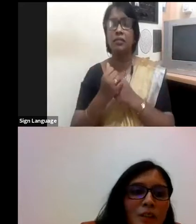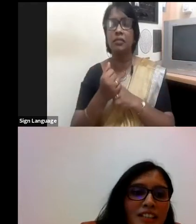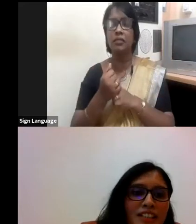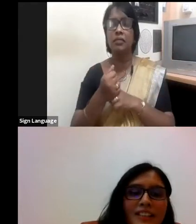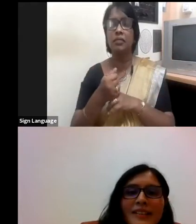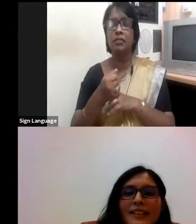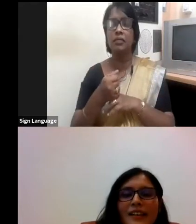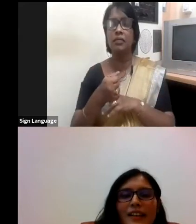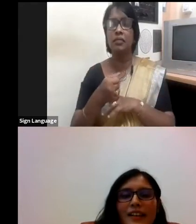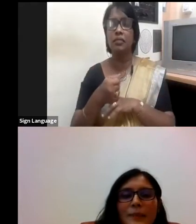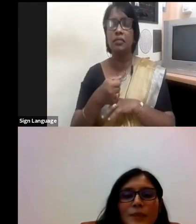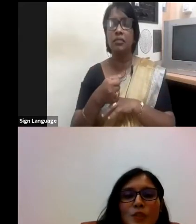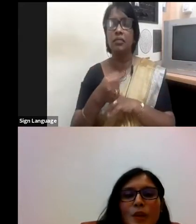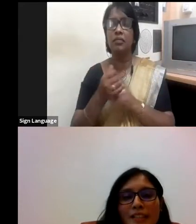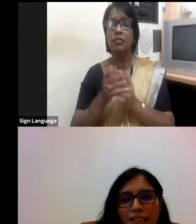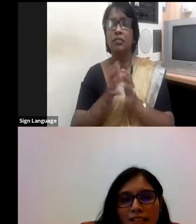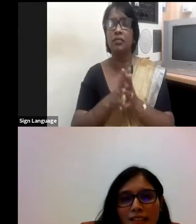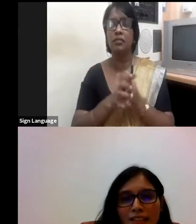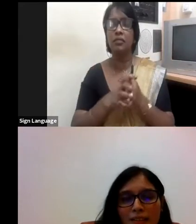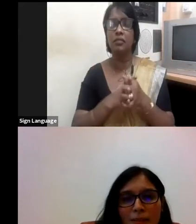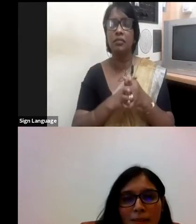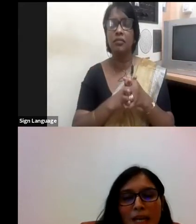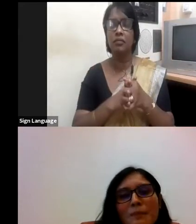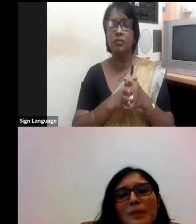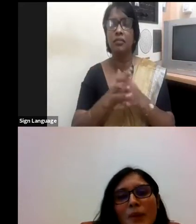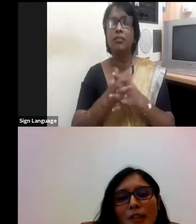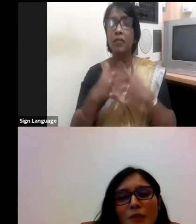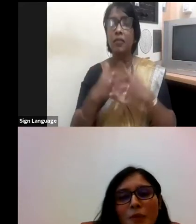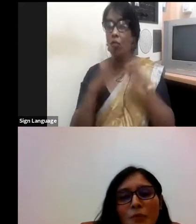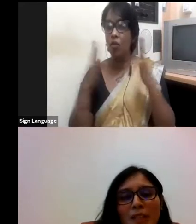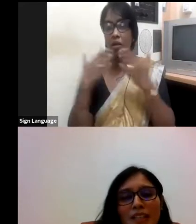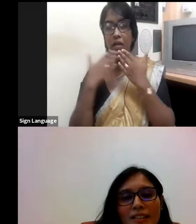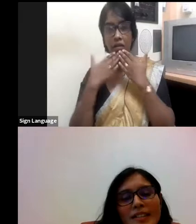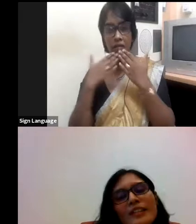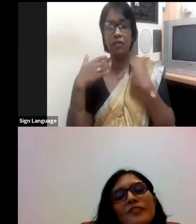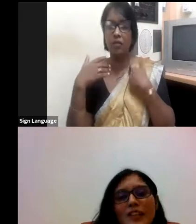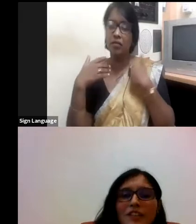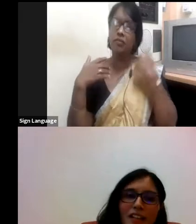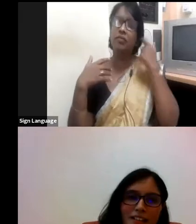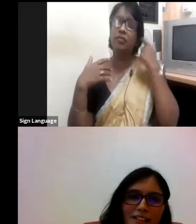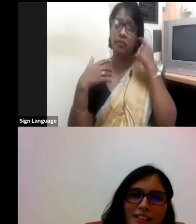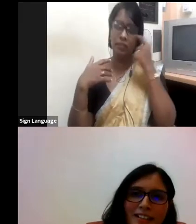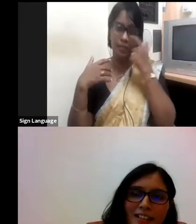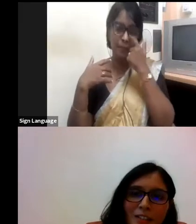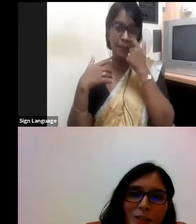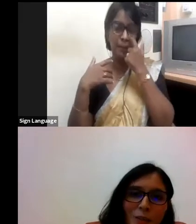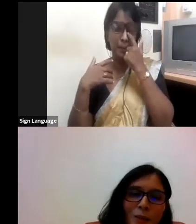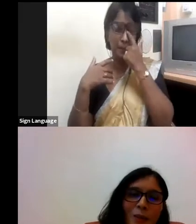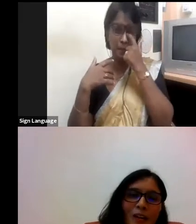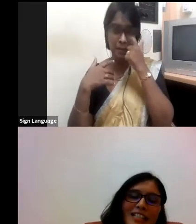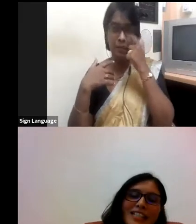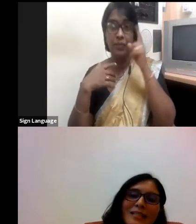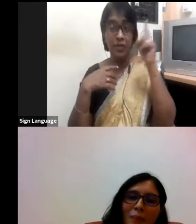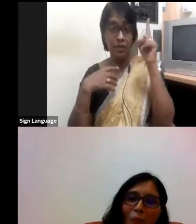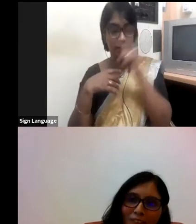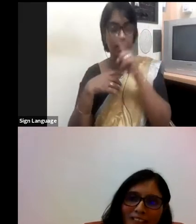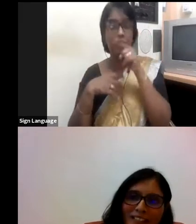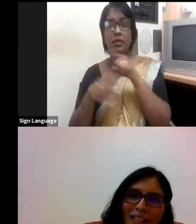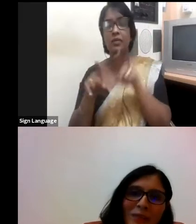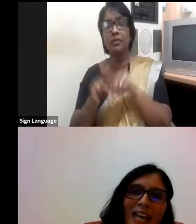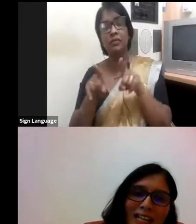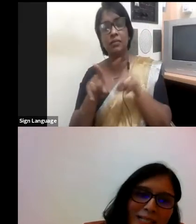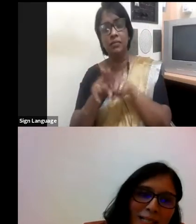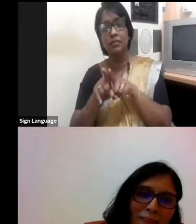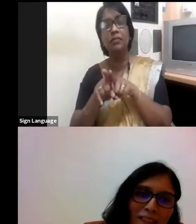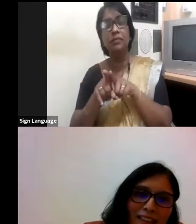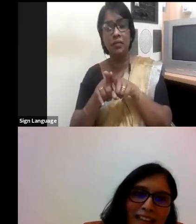Sure. Thank you, Dinali. So I think number one would be self-awareness. So it is important